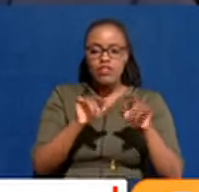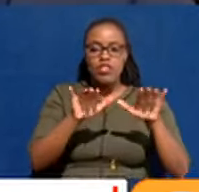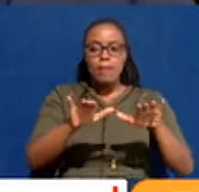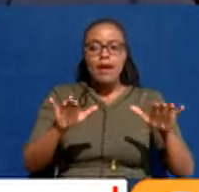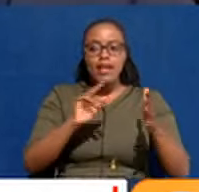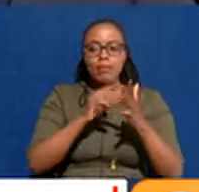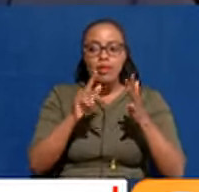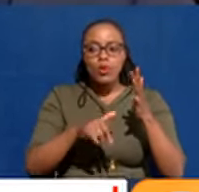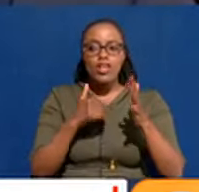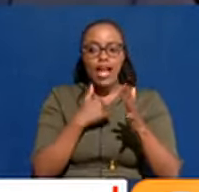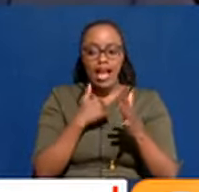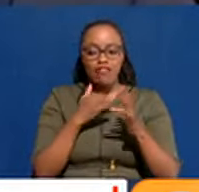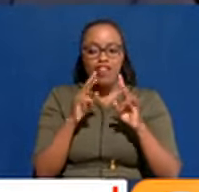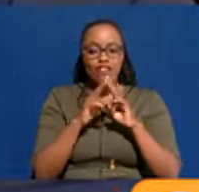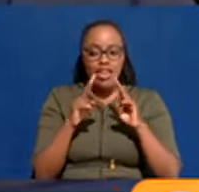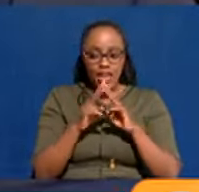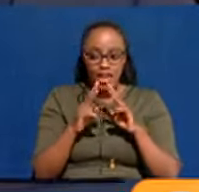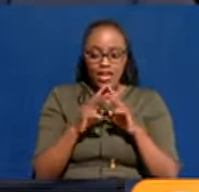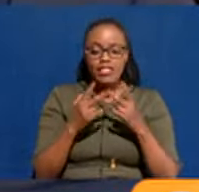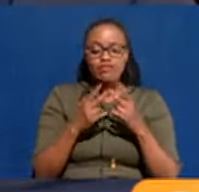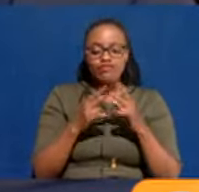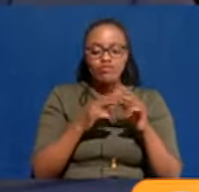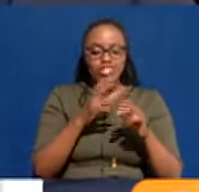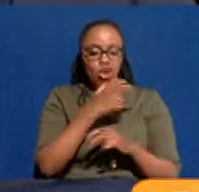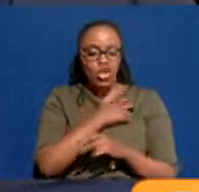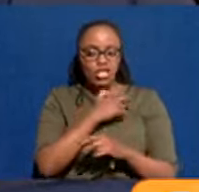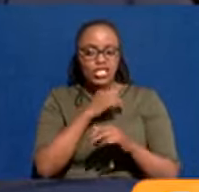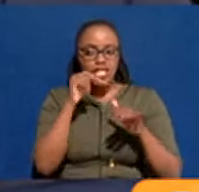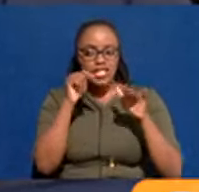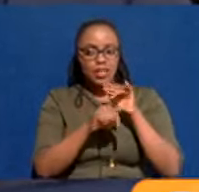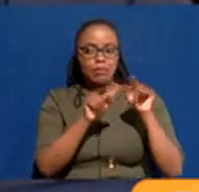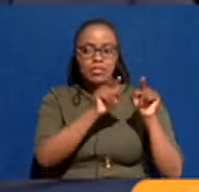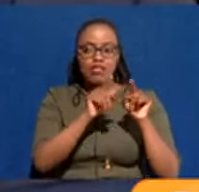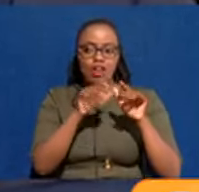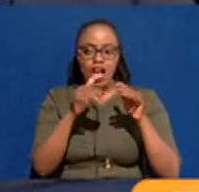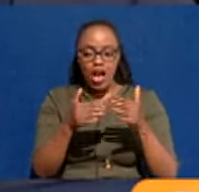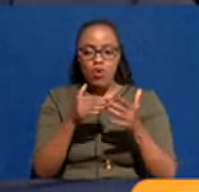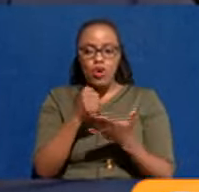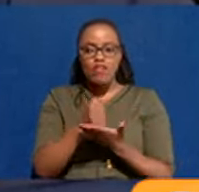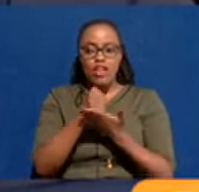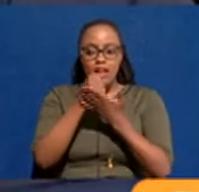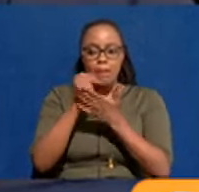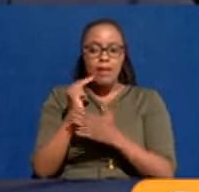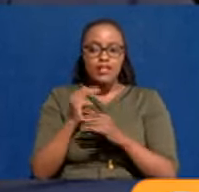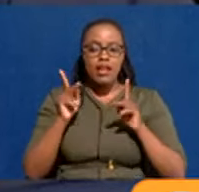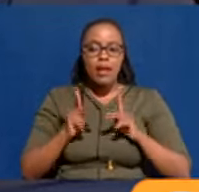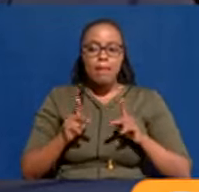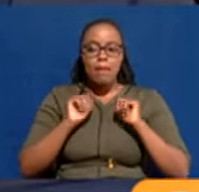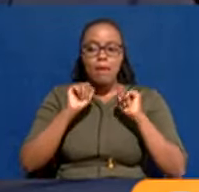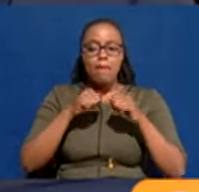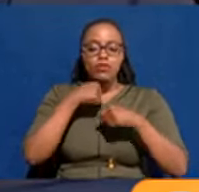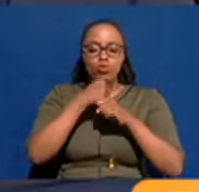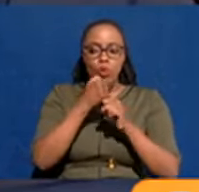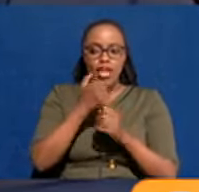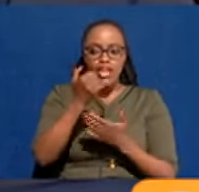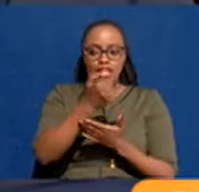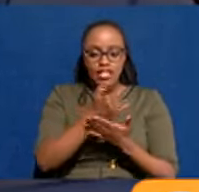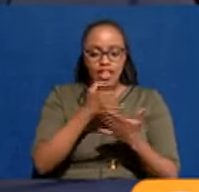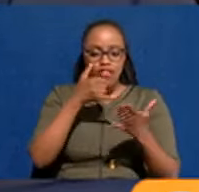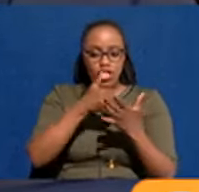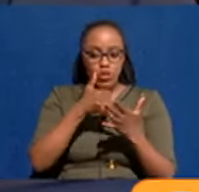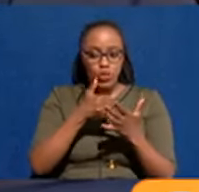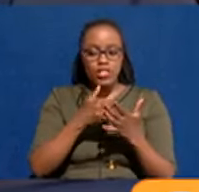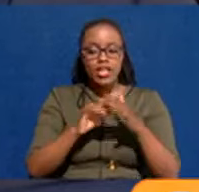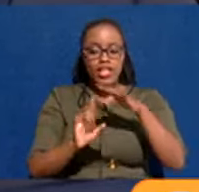So we've had very extensive consultations, both with the stakeholders as well as people who can do the designs, including the ministry.